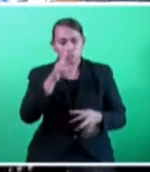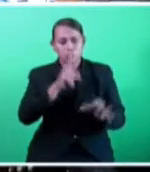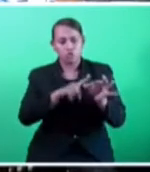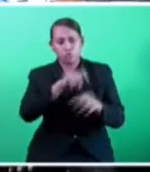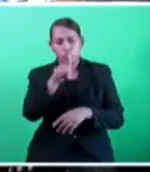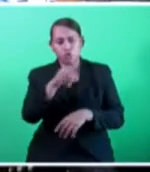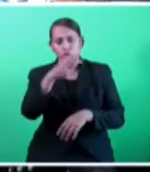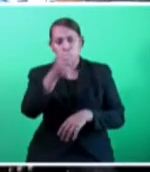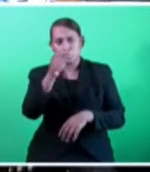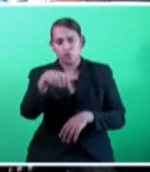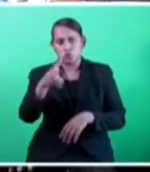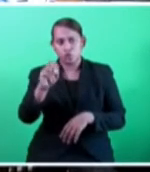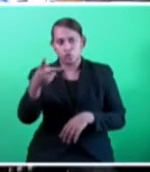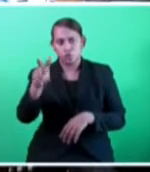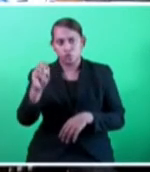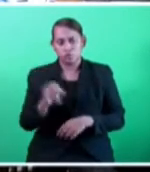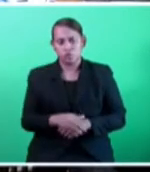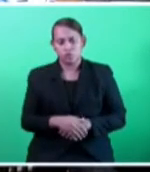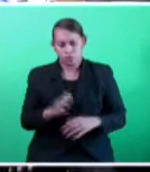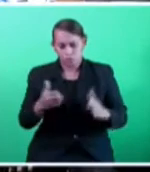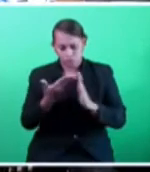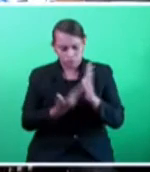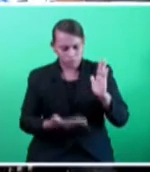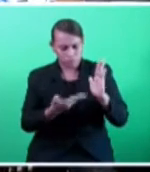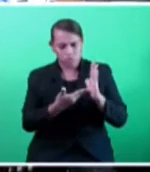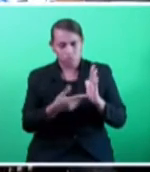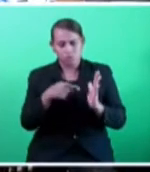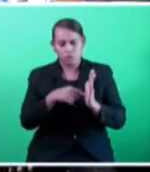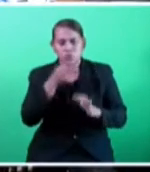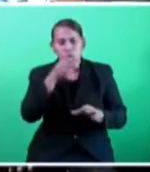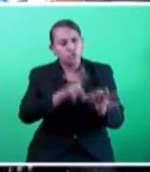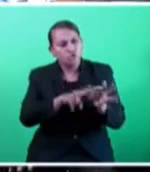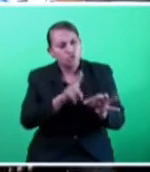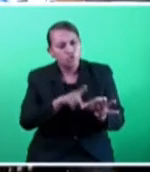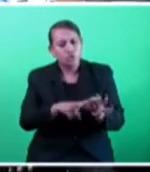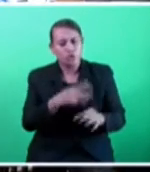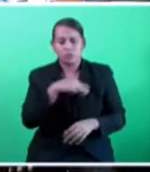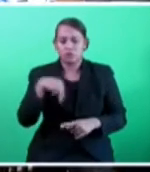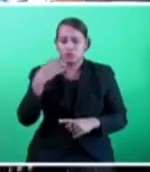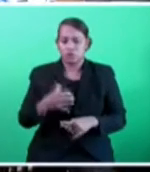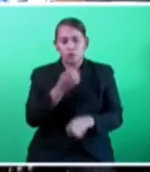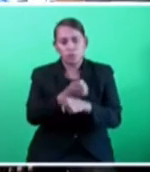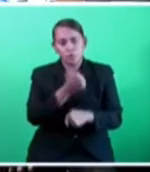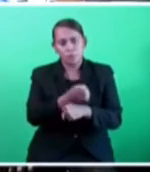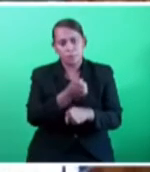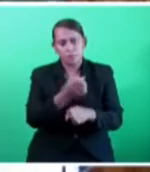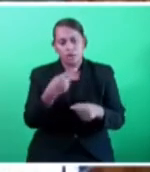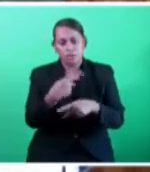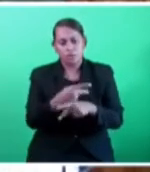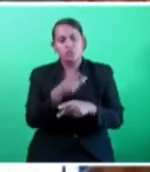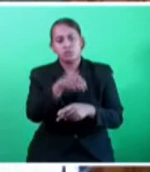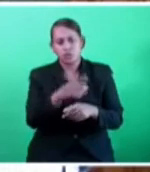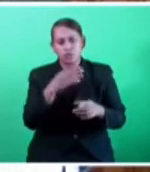named in today's order paper. And the question is to the Honourable Minister for Employment, Productivity, Industrial Relations, Youth and